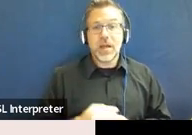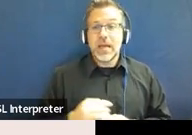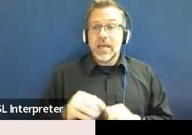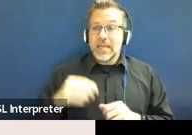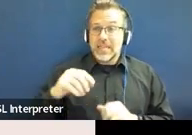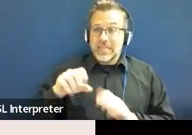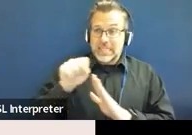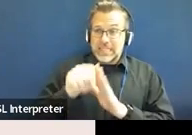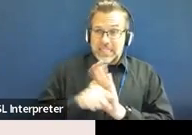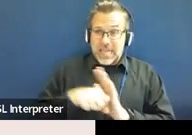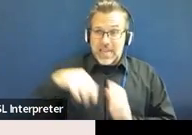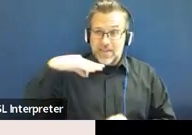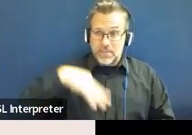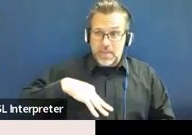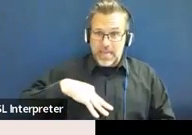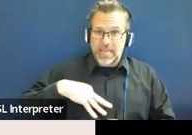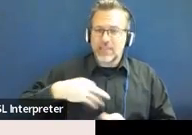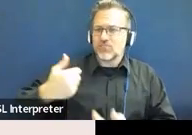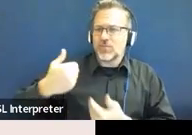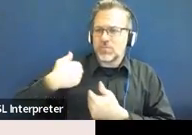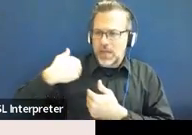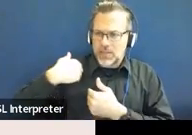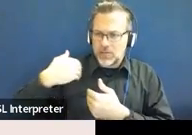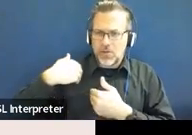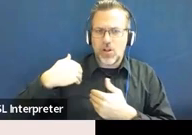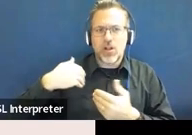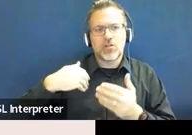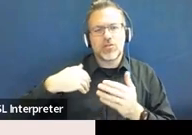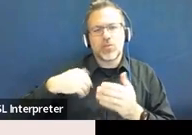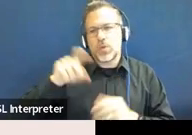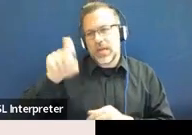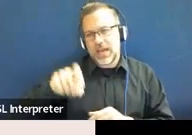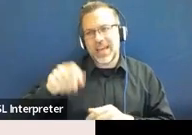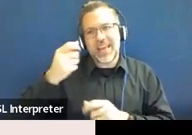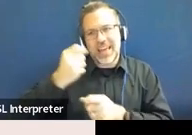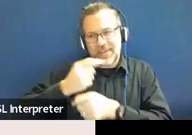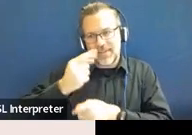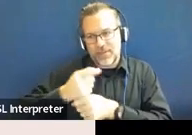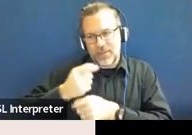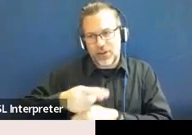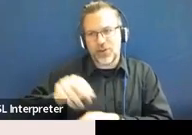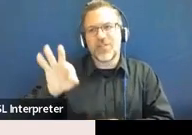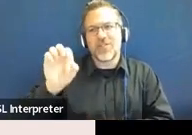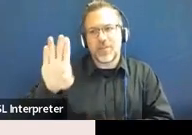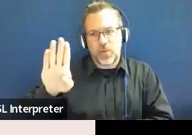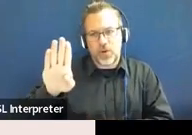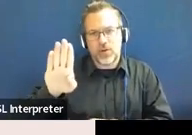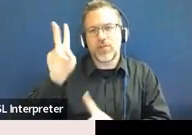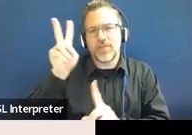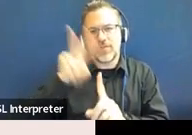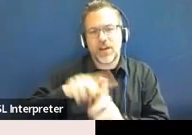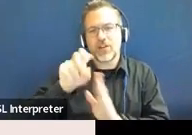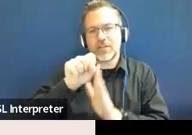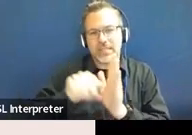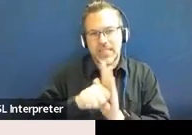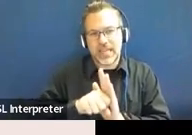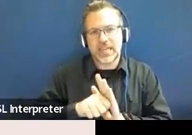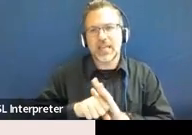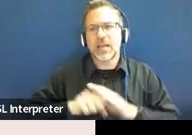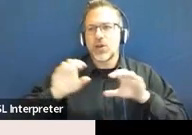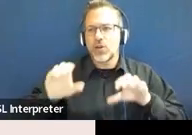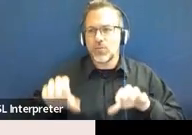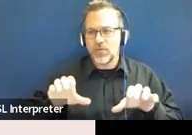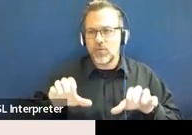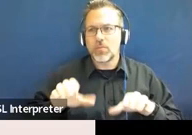state is in February, we file through our data team what is called the State Performance Plan Annual Performance Report, the